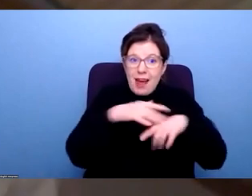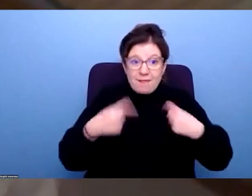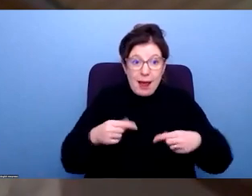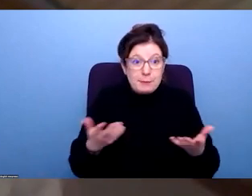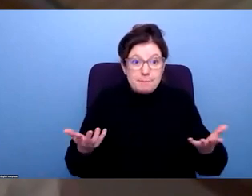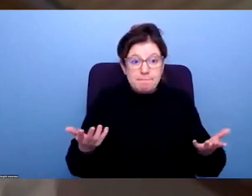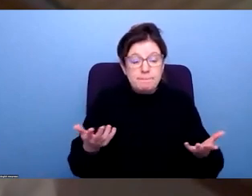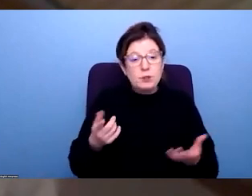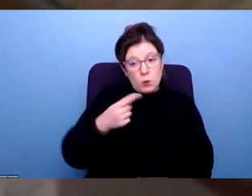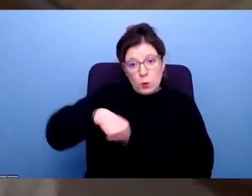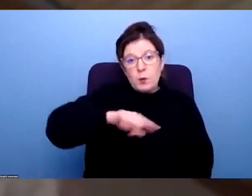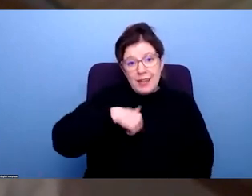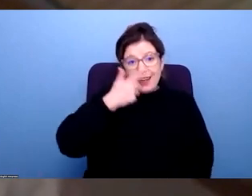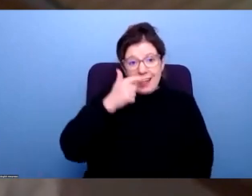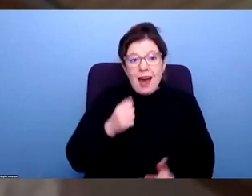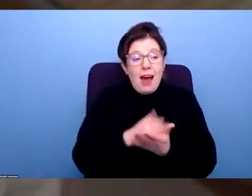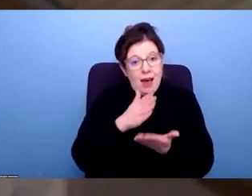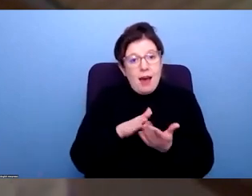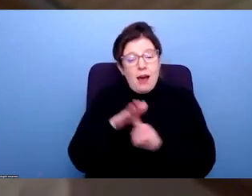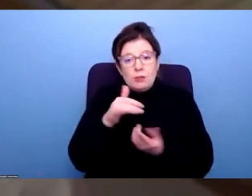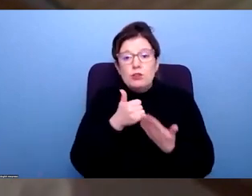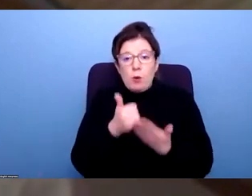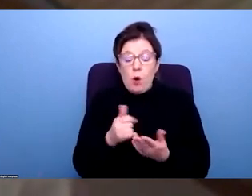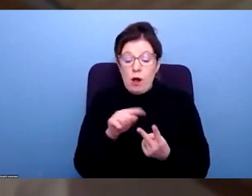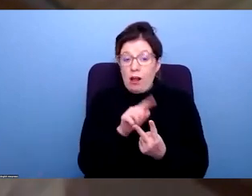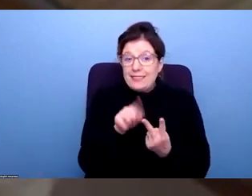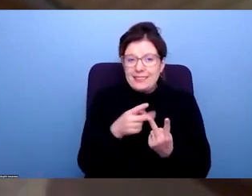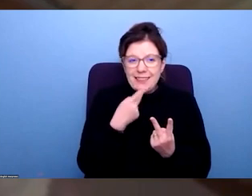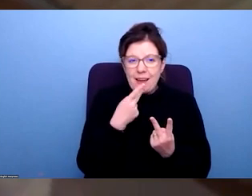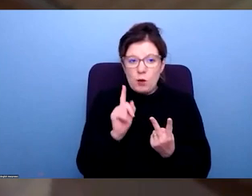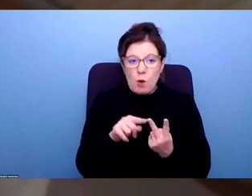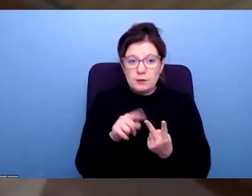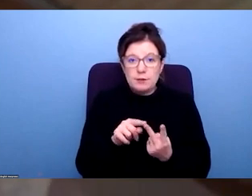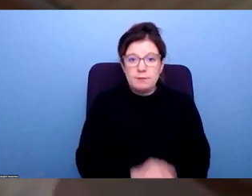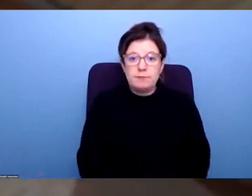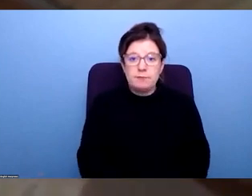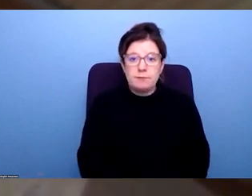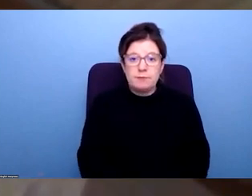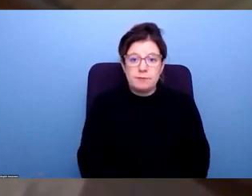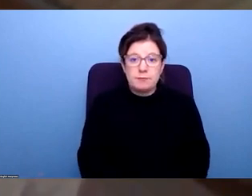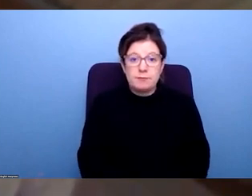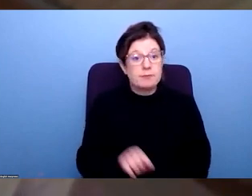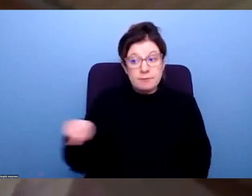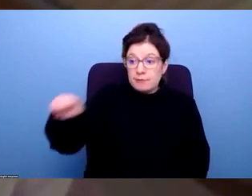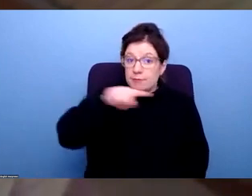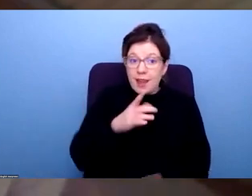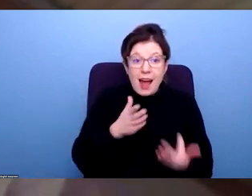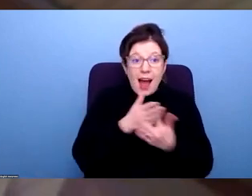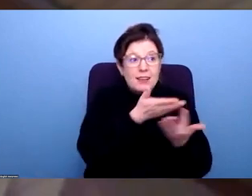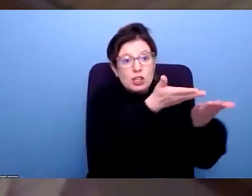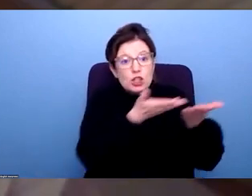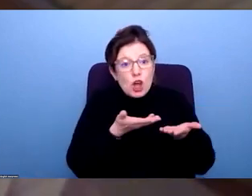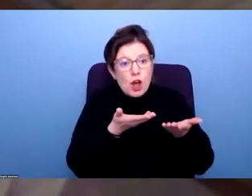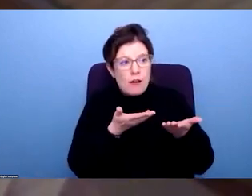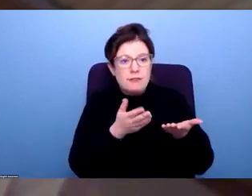lot more that we can do around providing access to that support. Secondly, though, I think we need to reach people better through the services that they use and provide